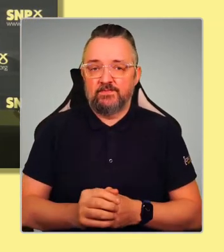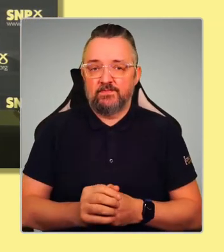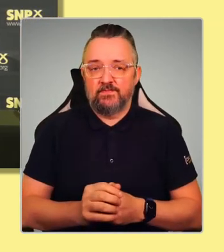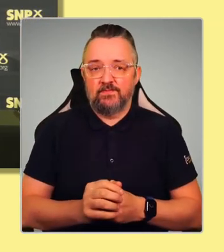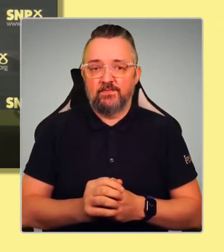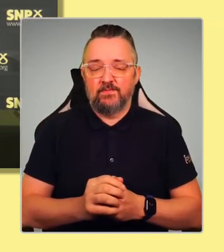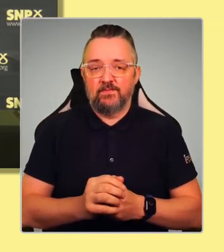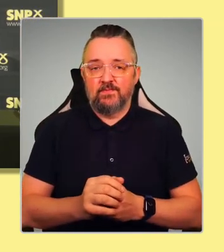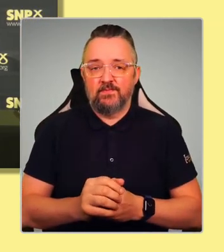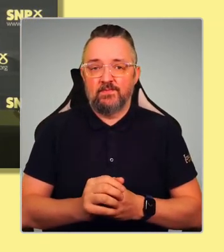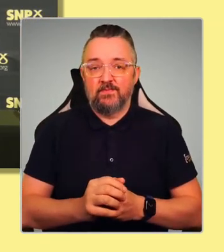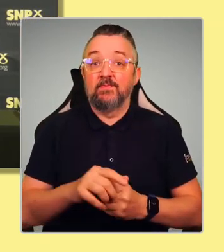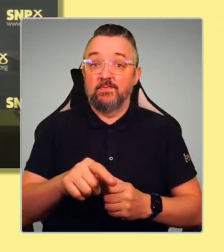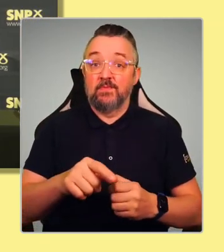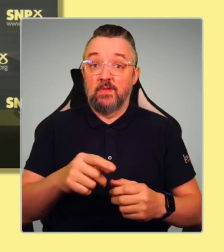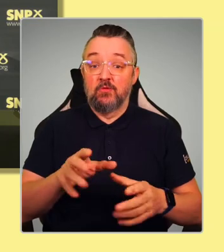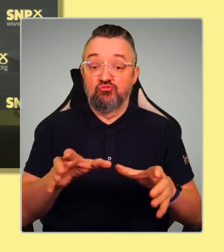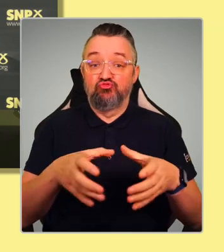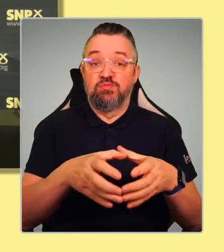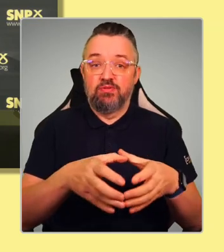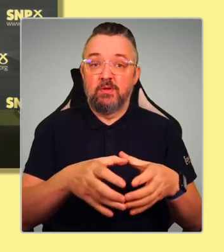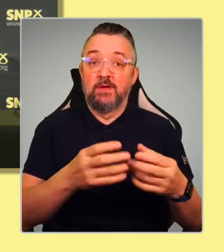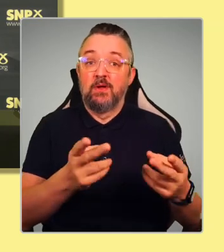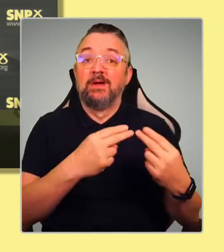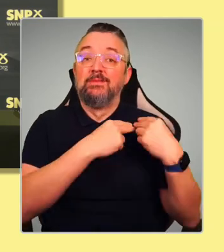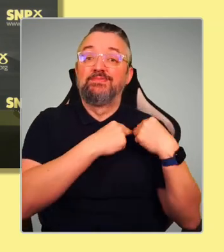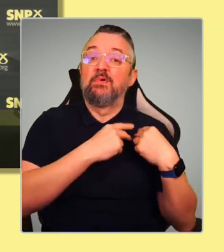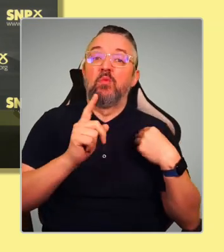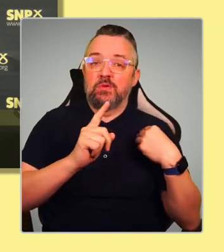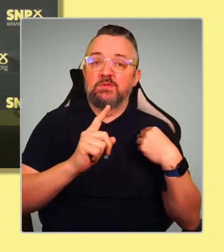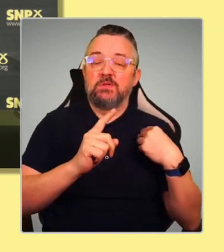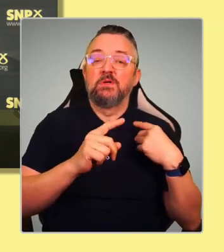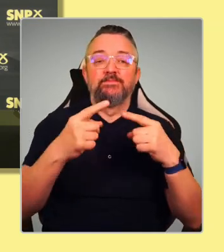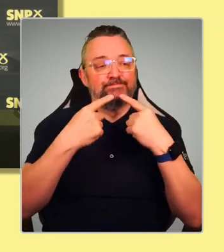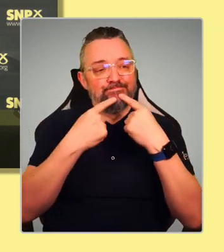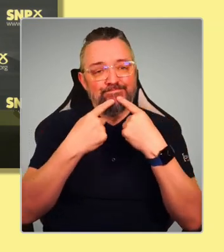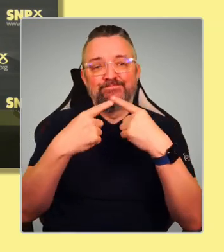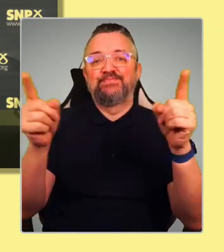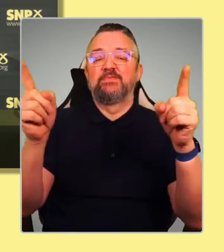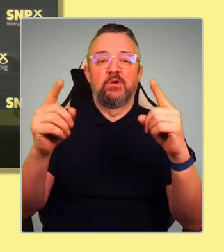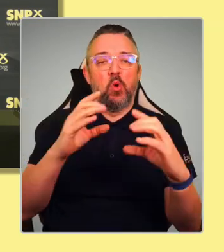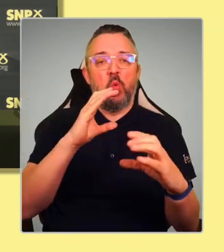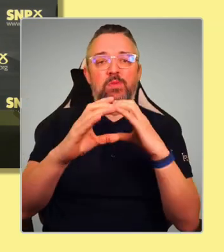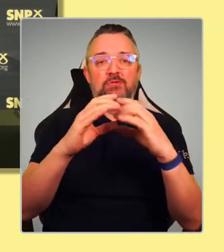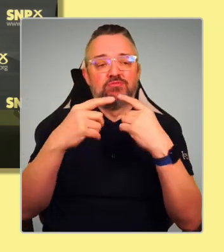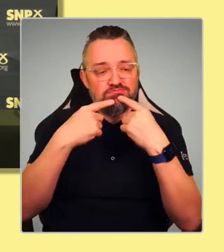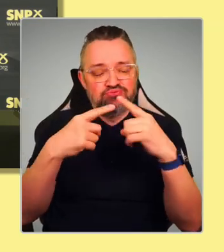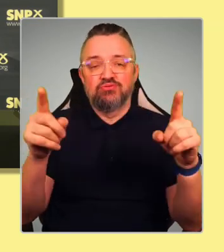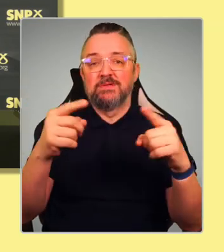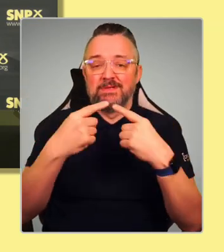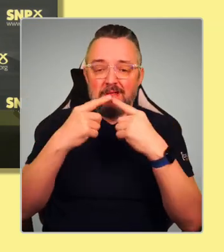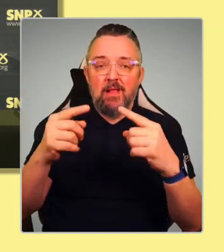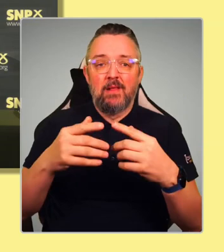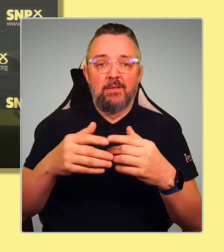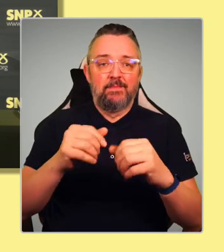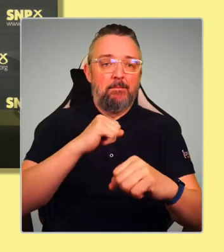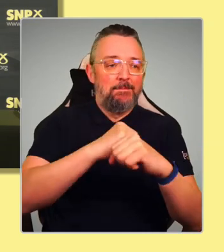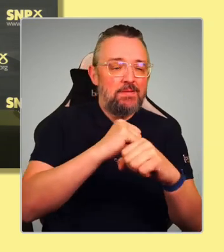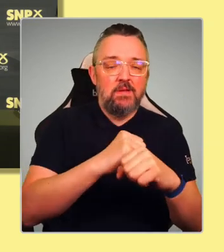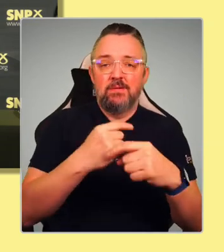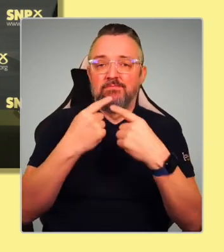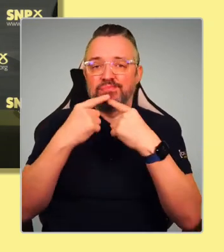tasked with communicating the progress that we are making on that with the public and the media. And the idea behind that is that